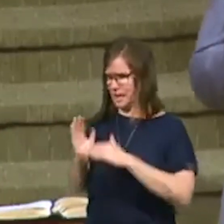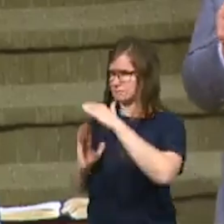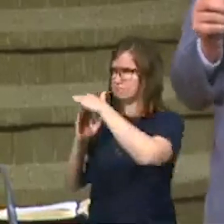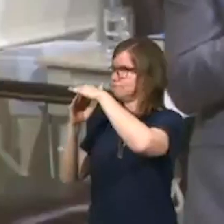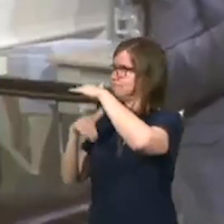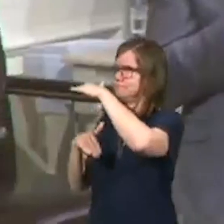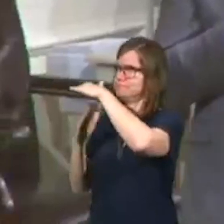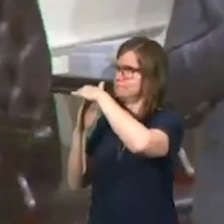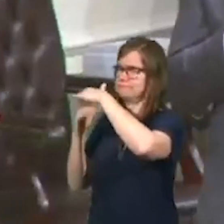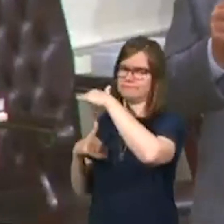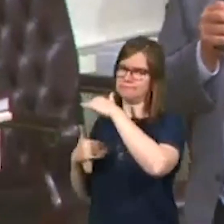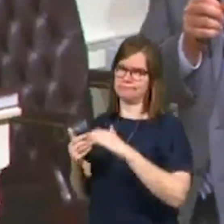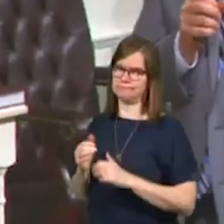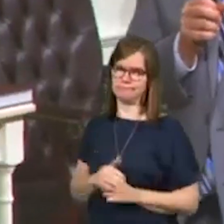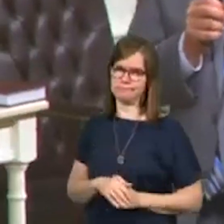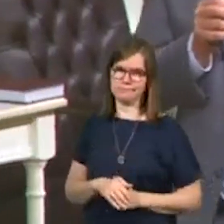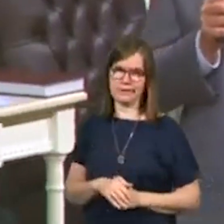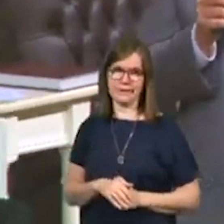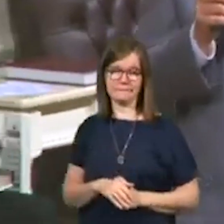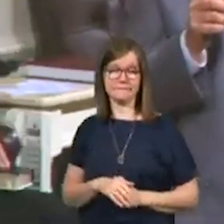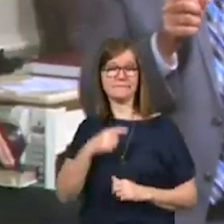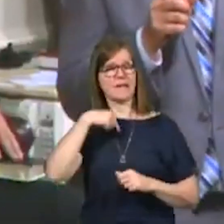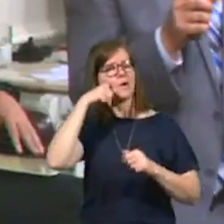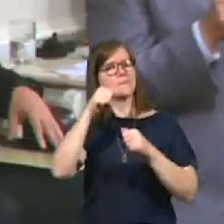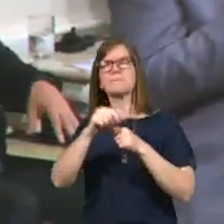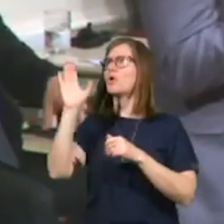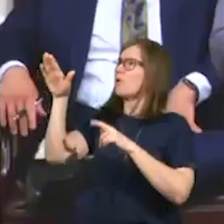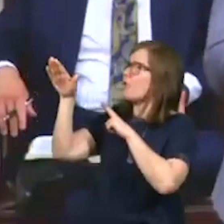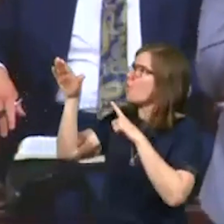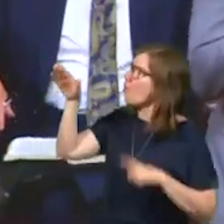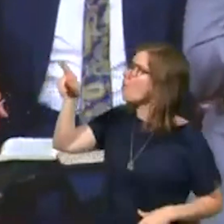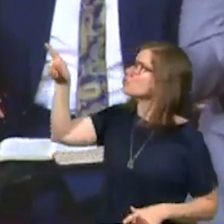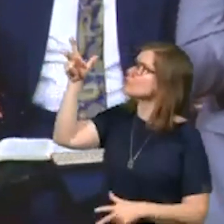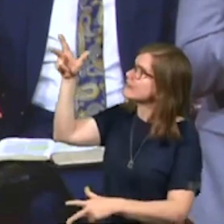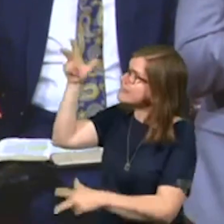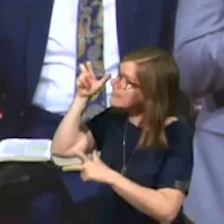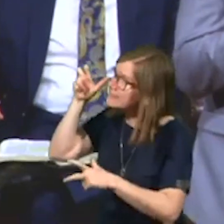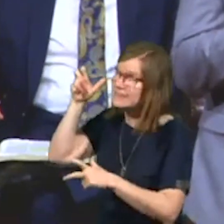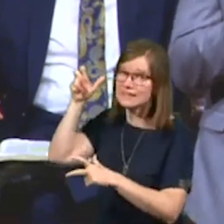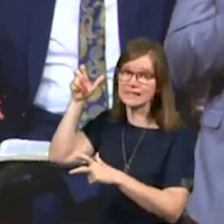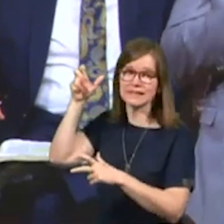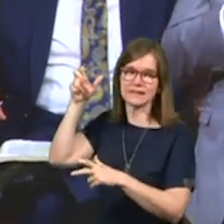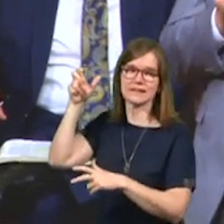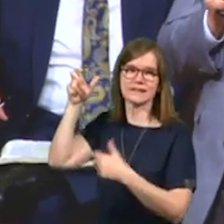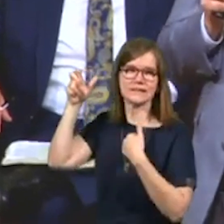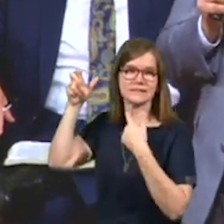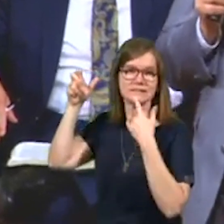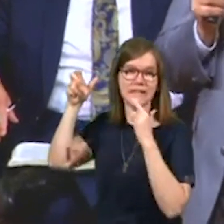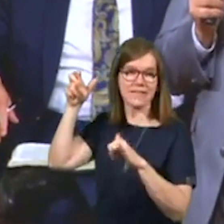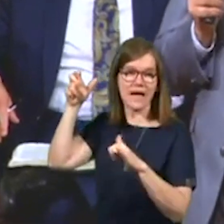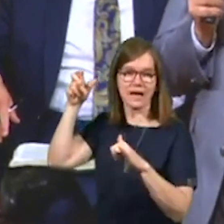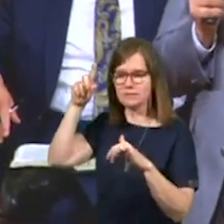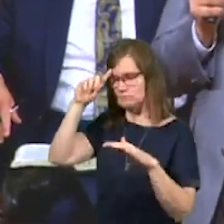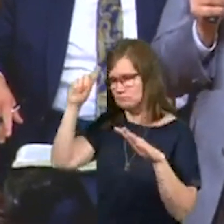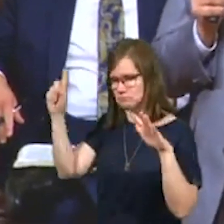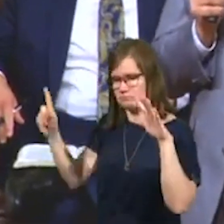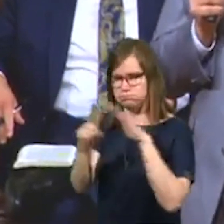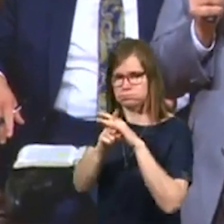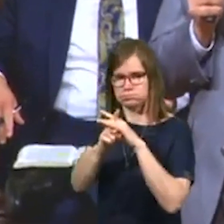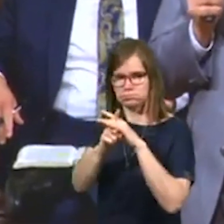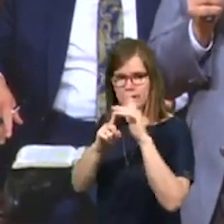felt like he wasn't listening to it. And I remember saying, Lord, are you listening? And as soon as I said that, a face popped into my mind.